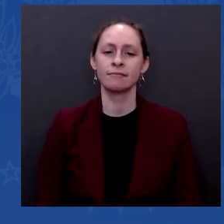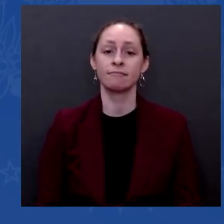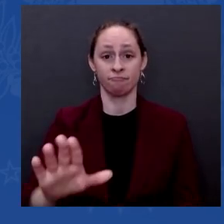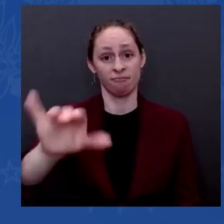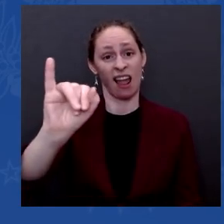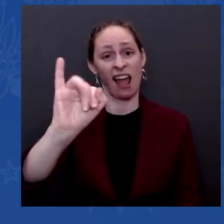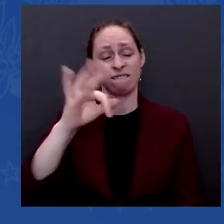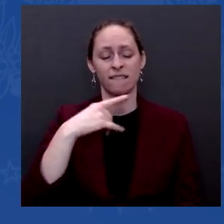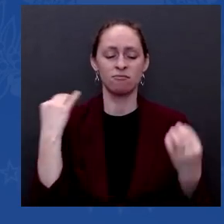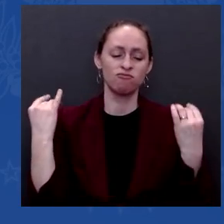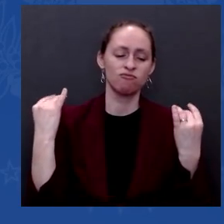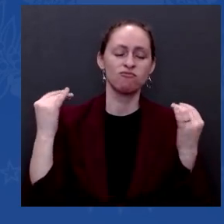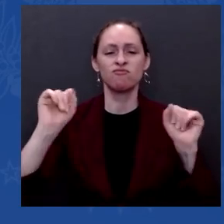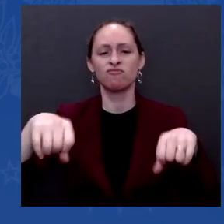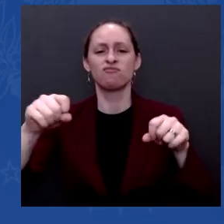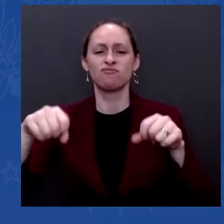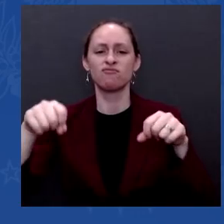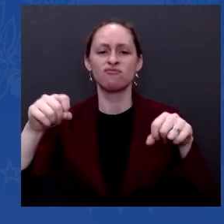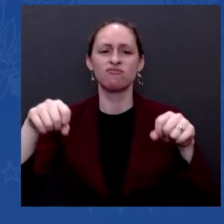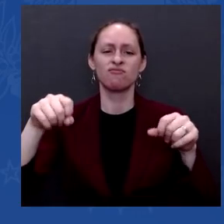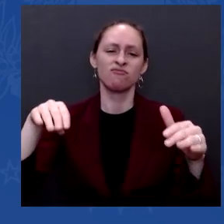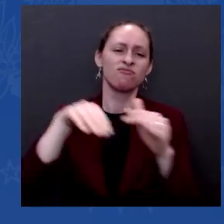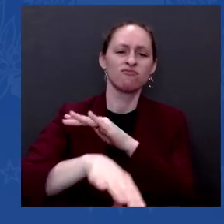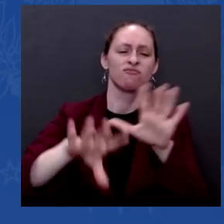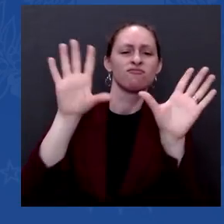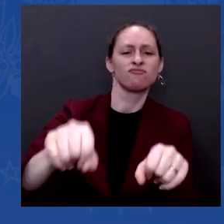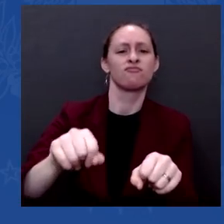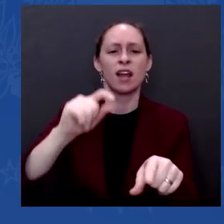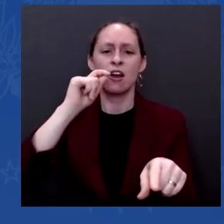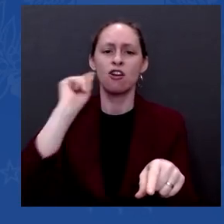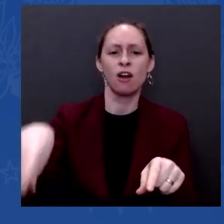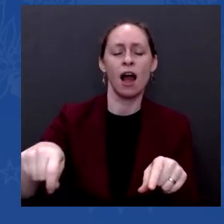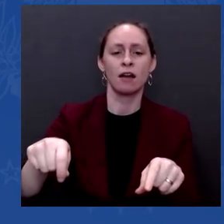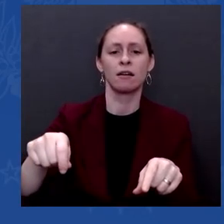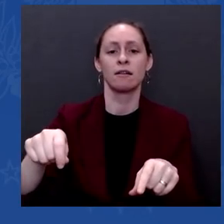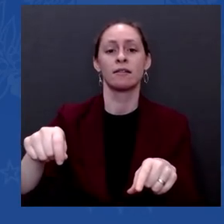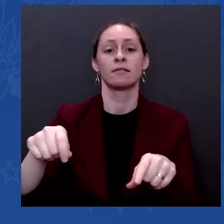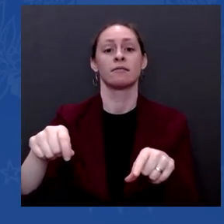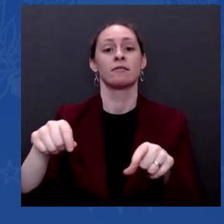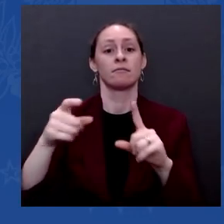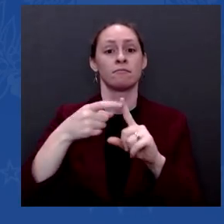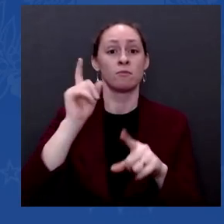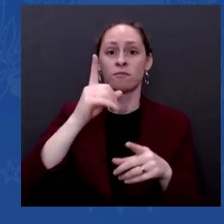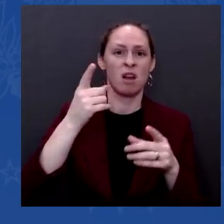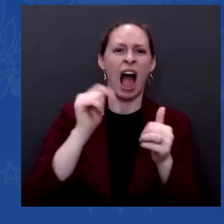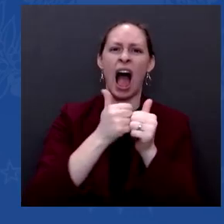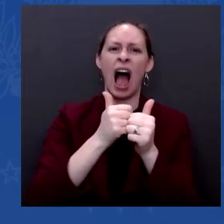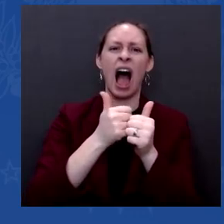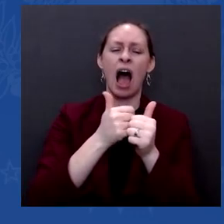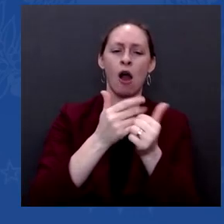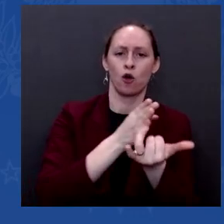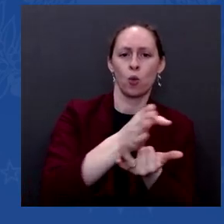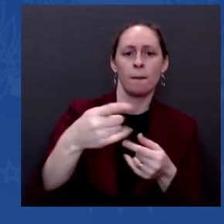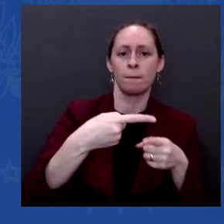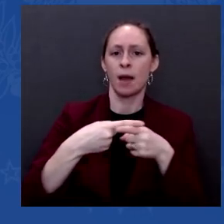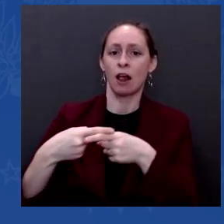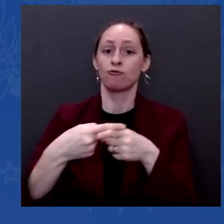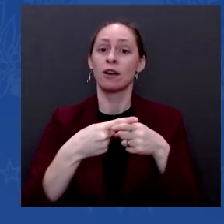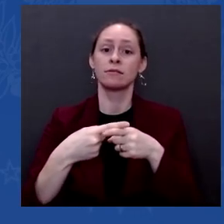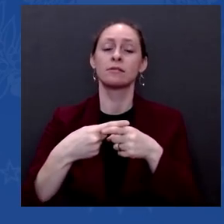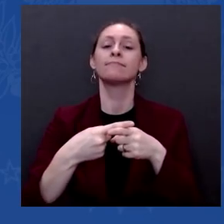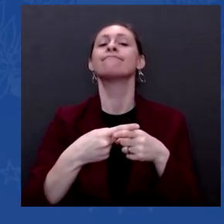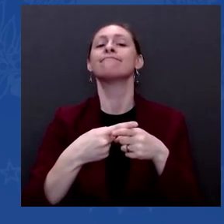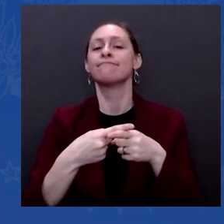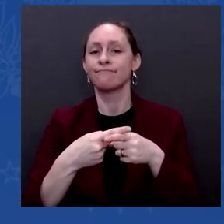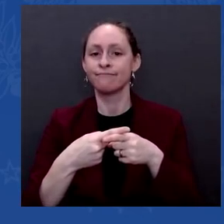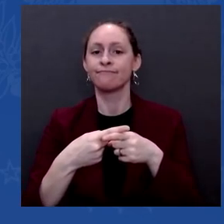he's going to have to wait a little bit until the ground's frozen, so he can cough — to move in a direction where he wants